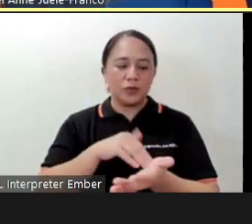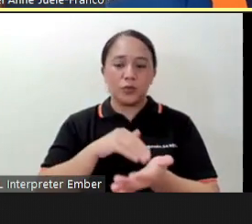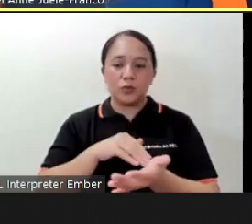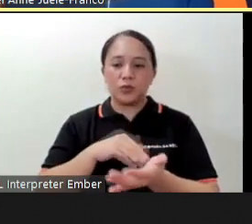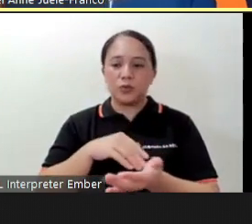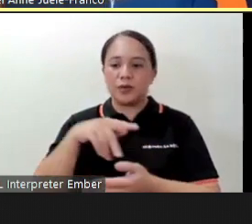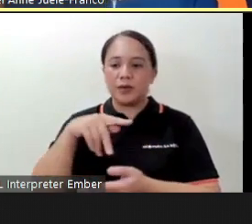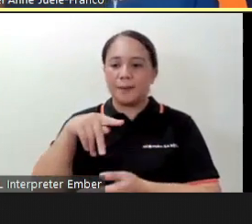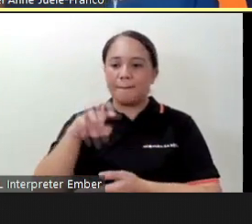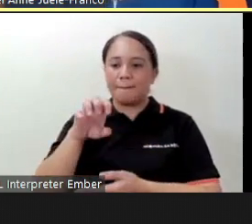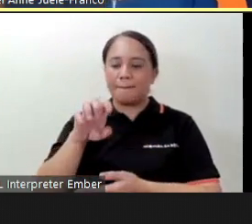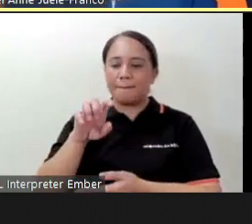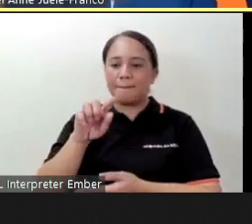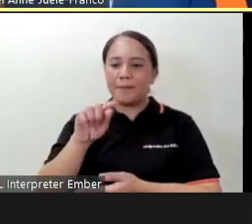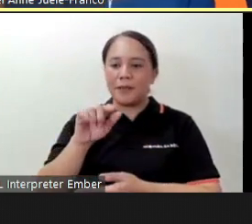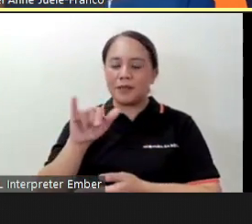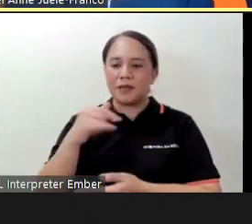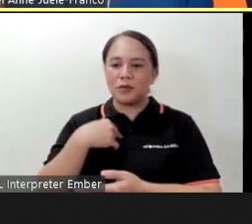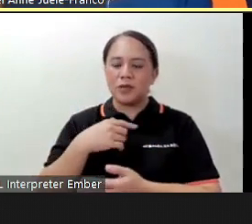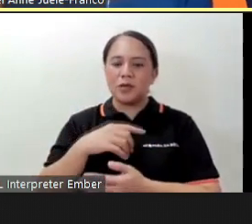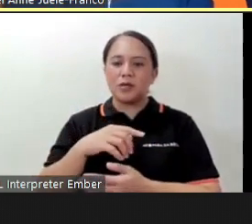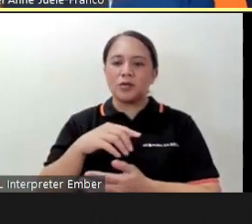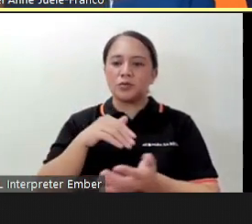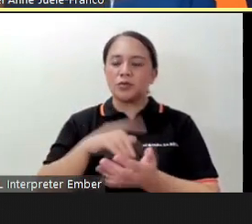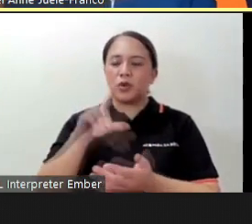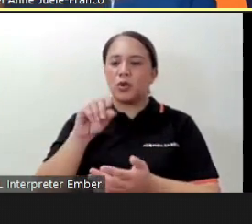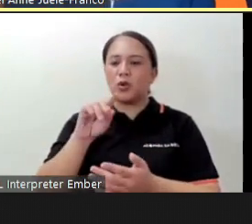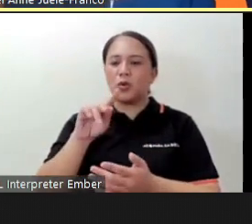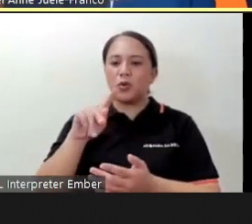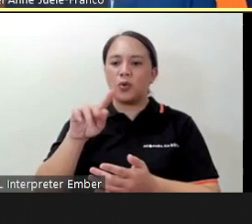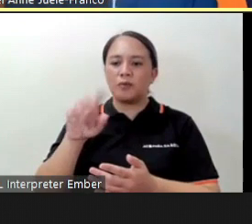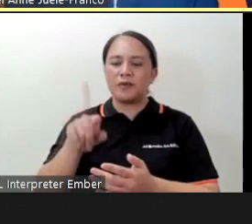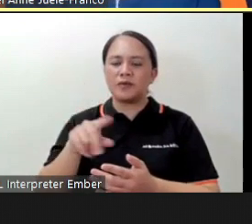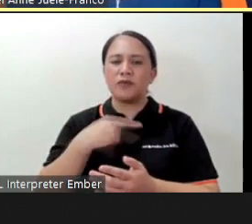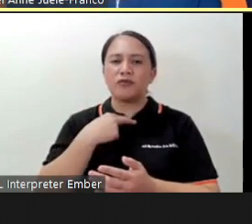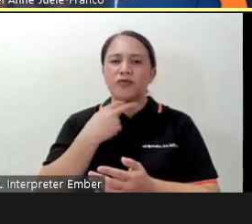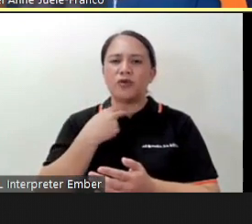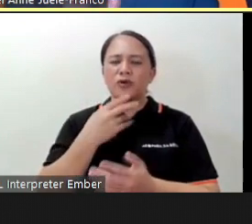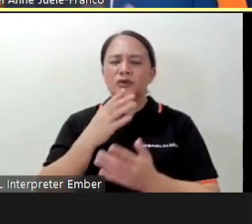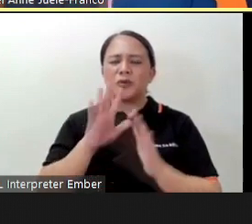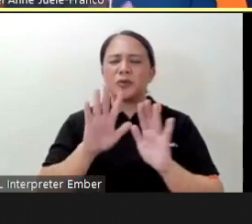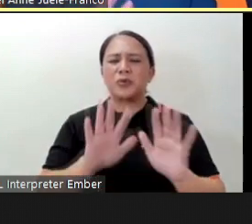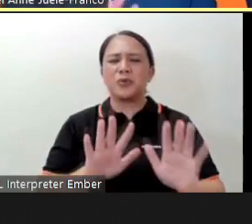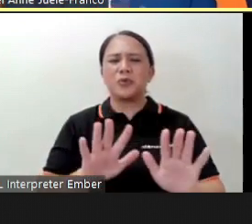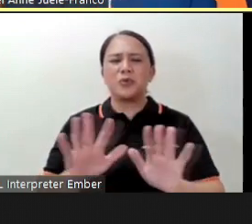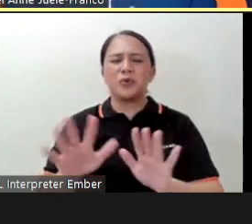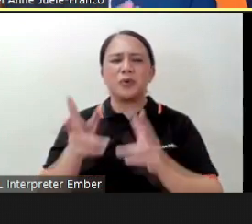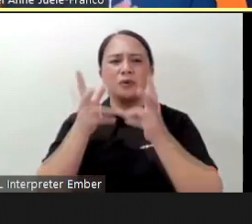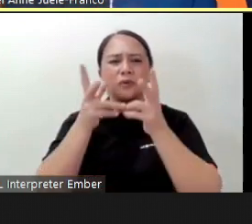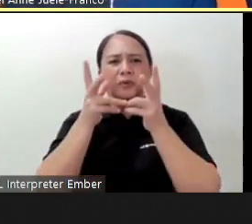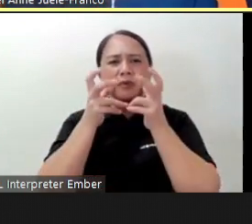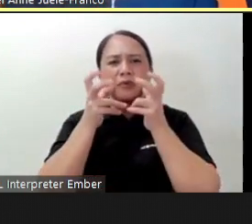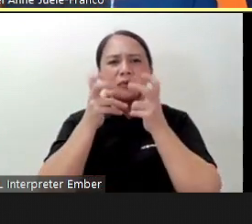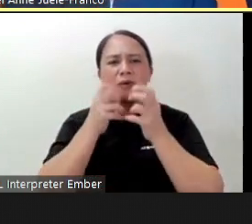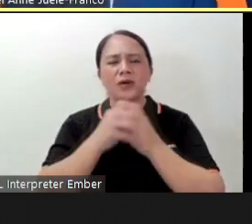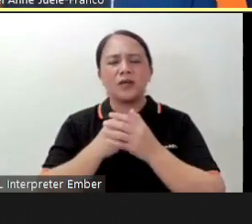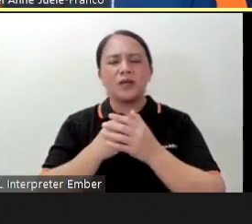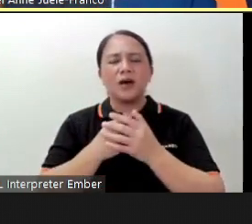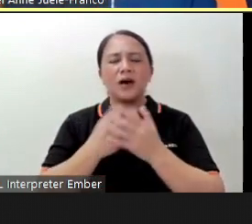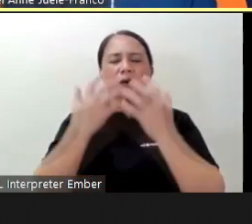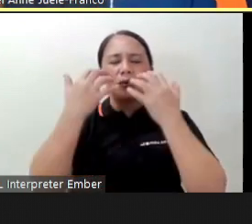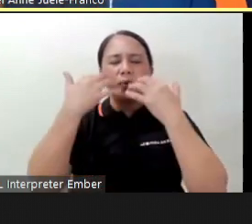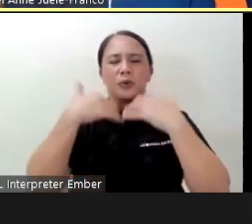Berrimoy Dr. Lopez is a very calm and soothing voice listening to her alone has brought relaxation